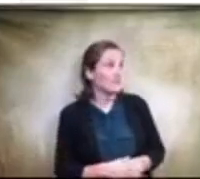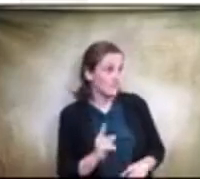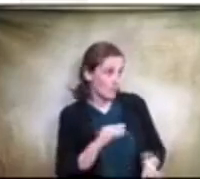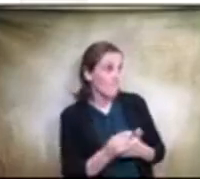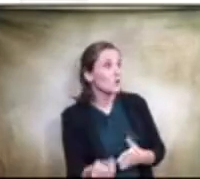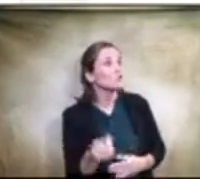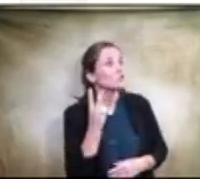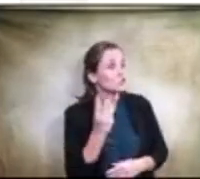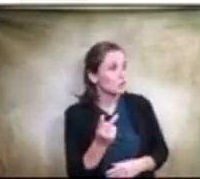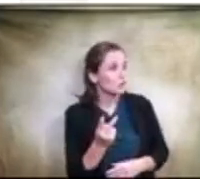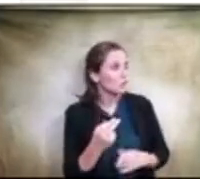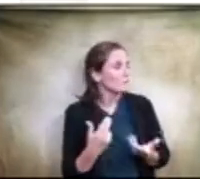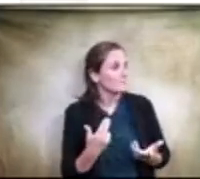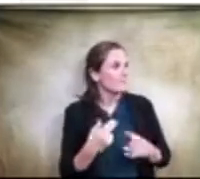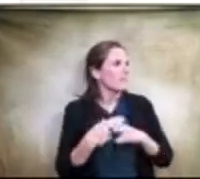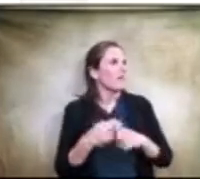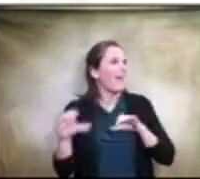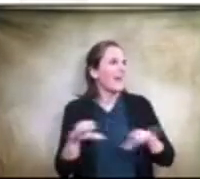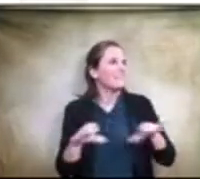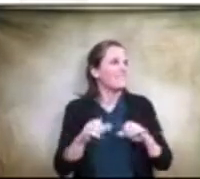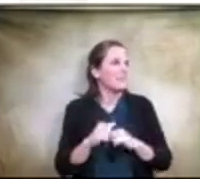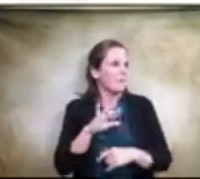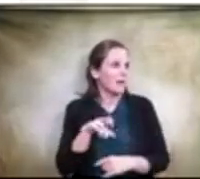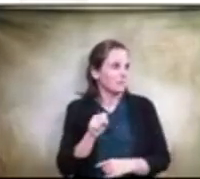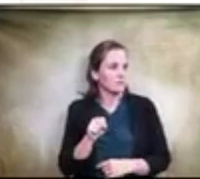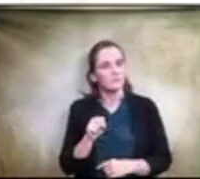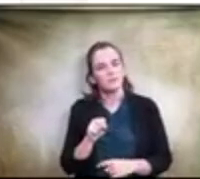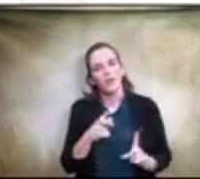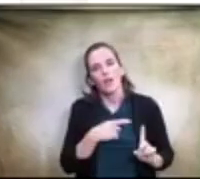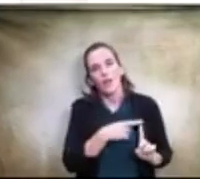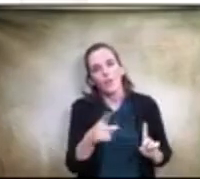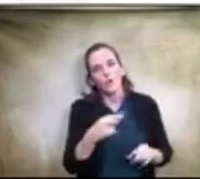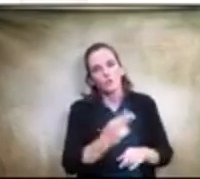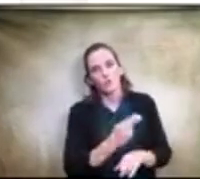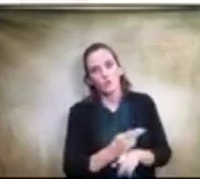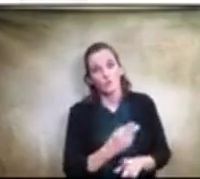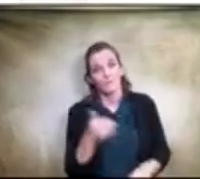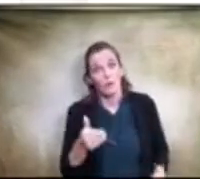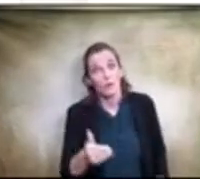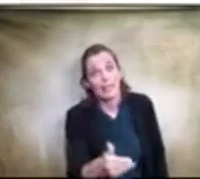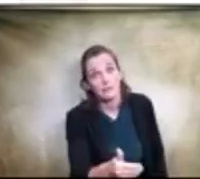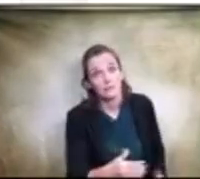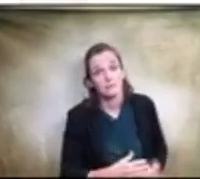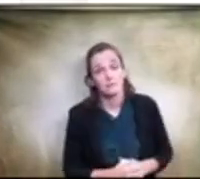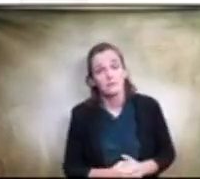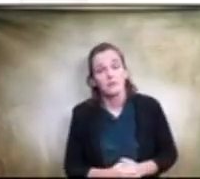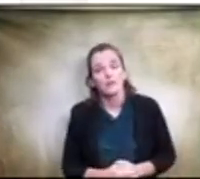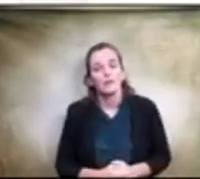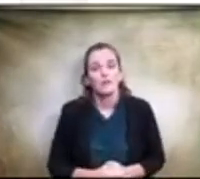we call activity buses and those are um used quite frequently um for